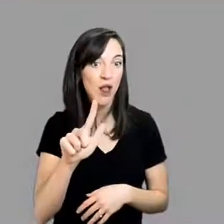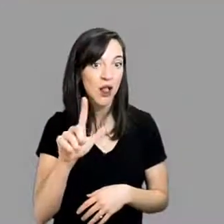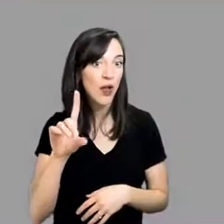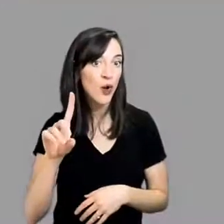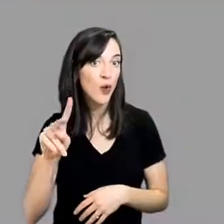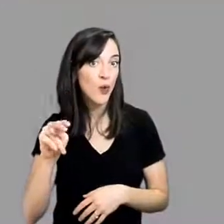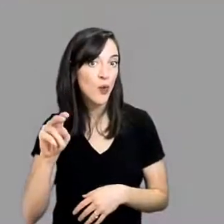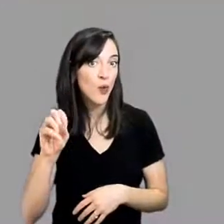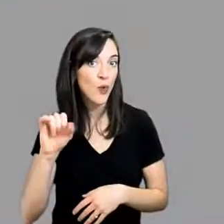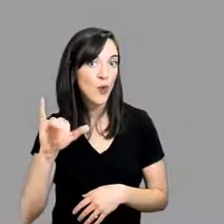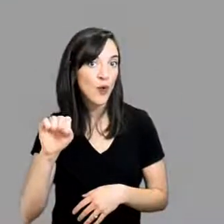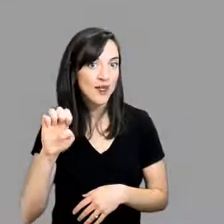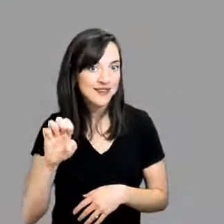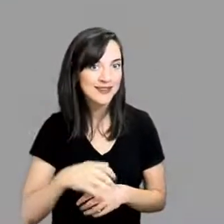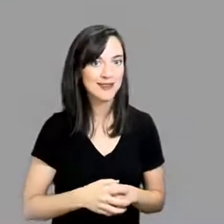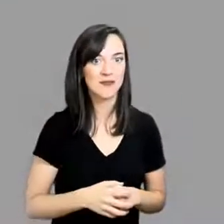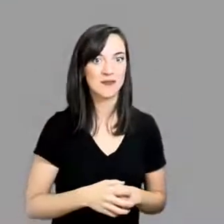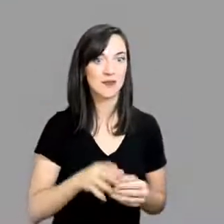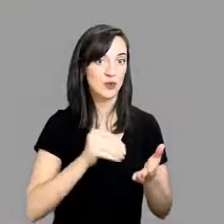noise.